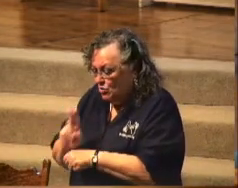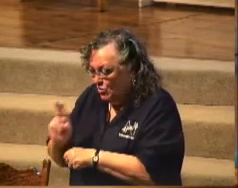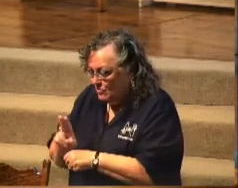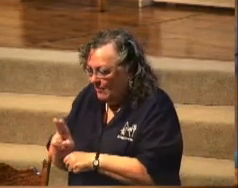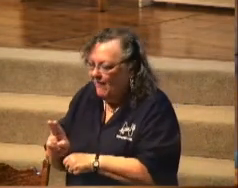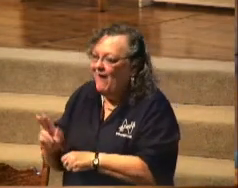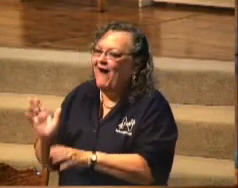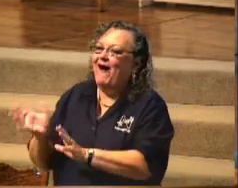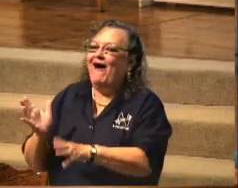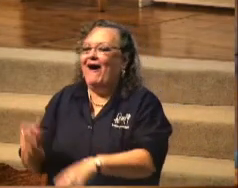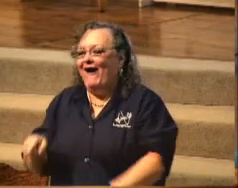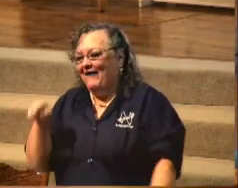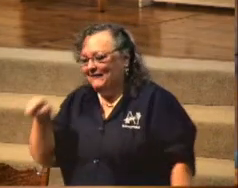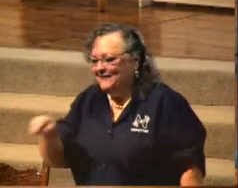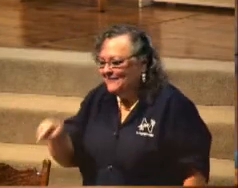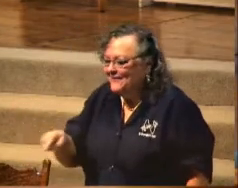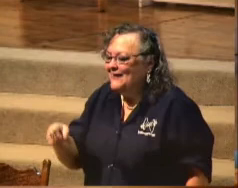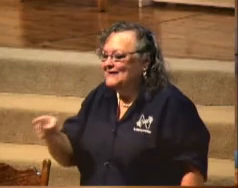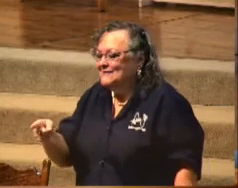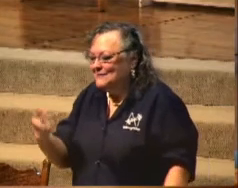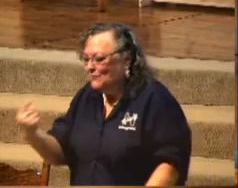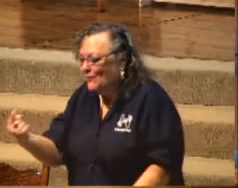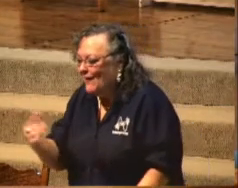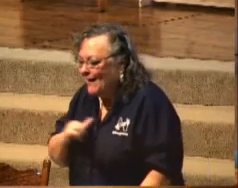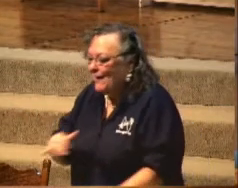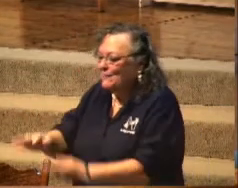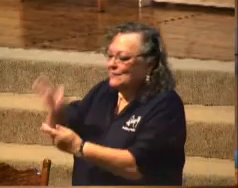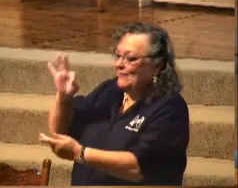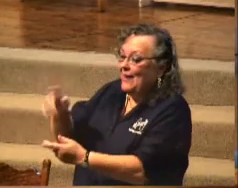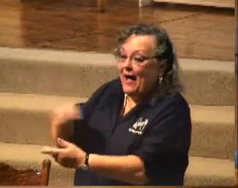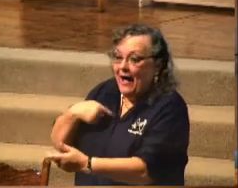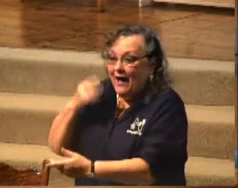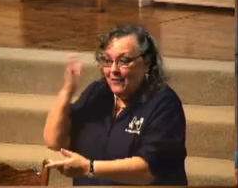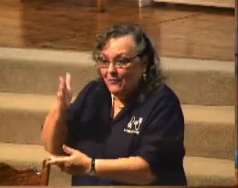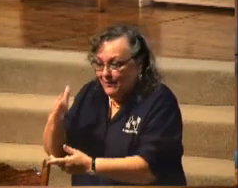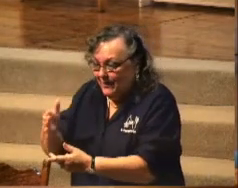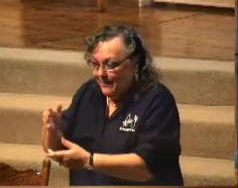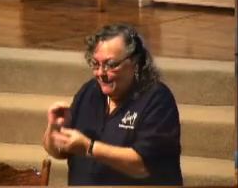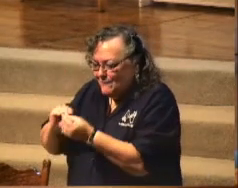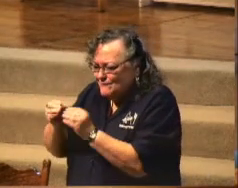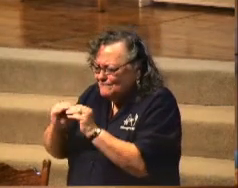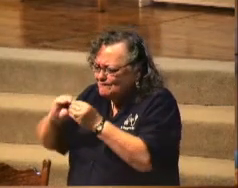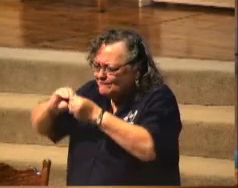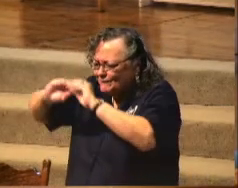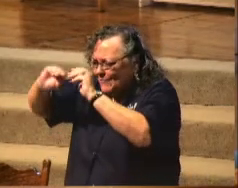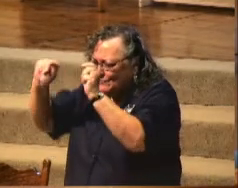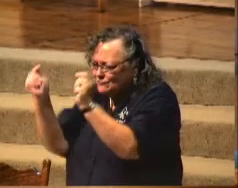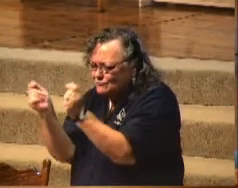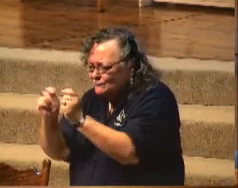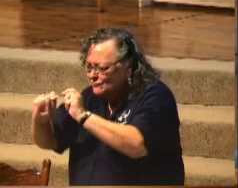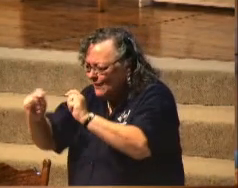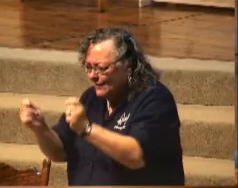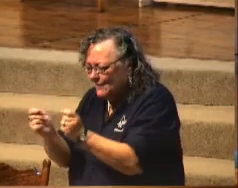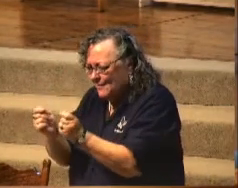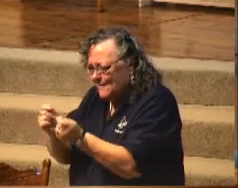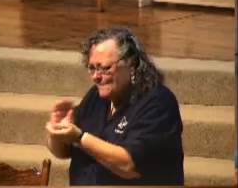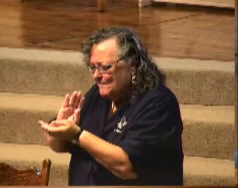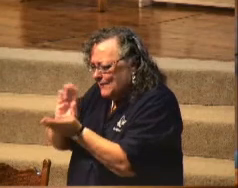this is the vessel I've been hoping to find. I will mend it and use it and make it all mine.